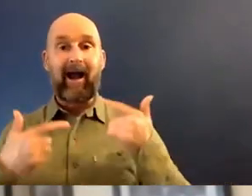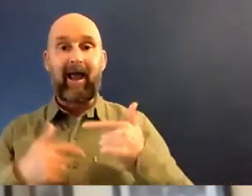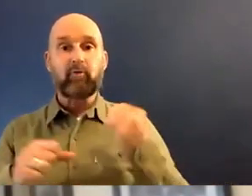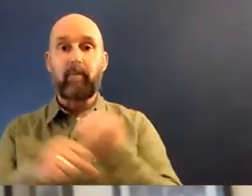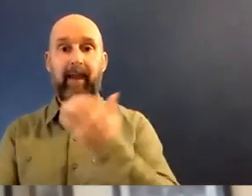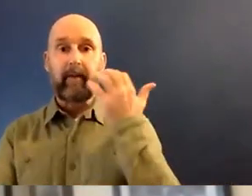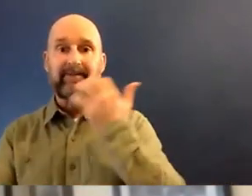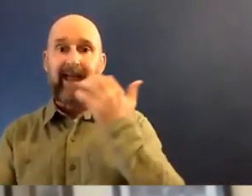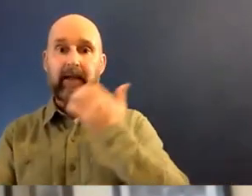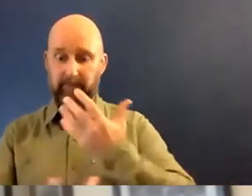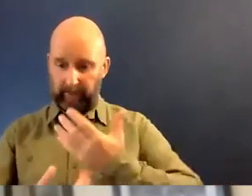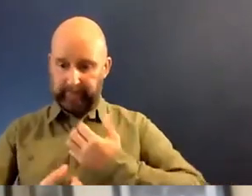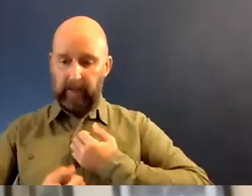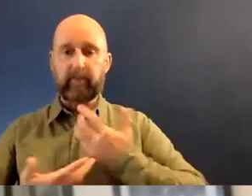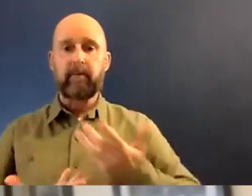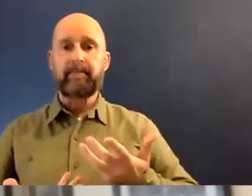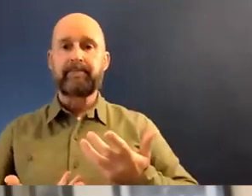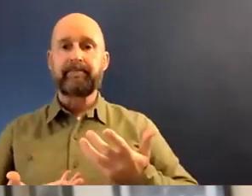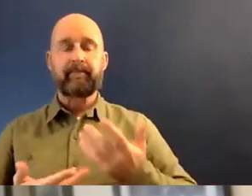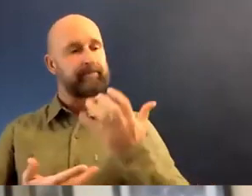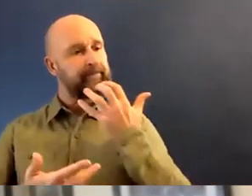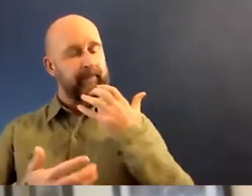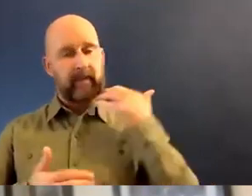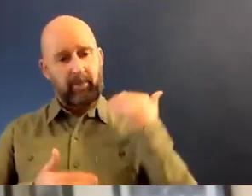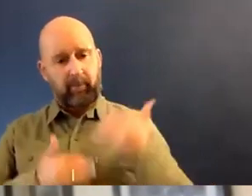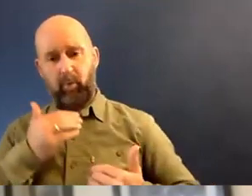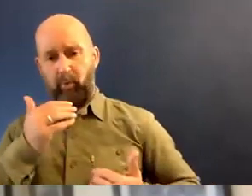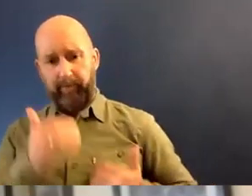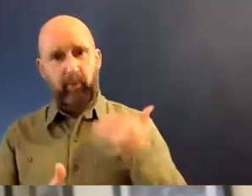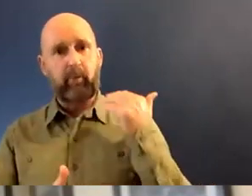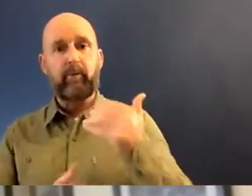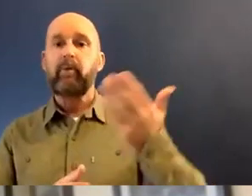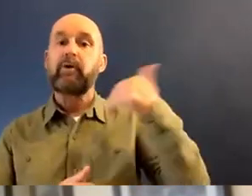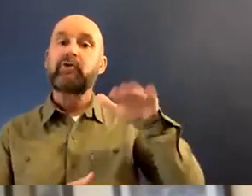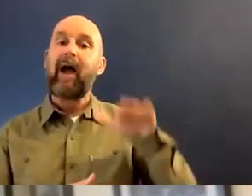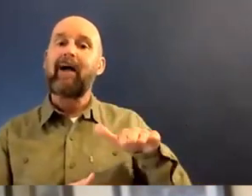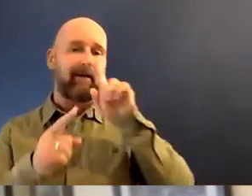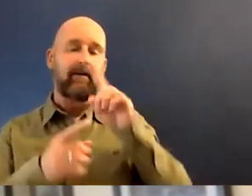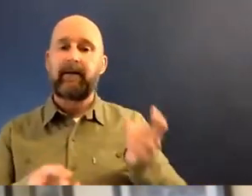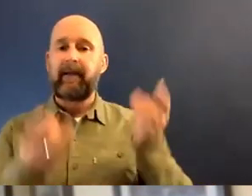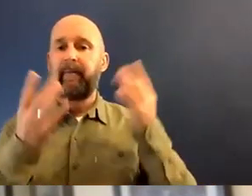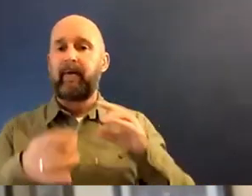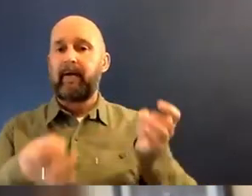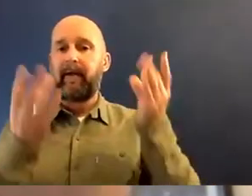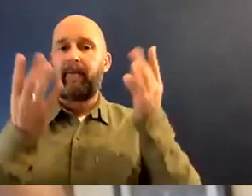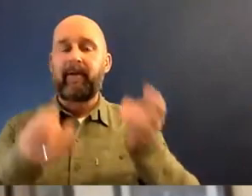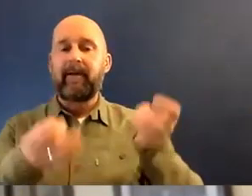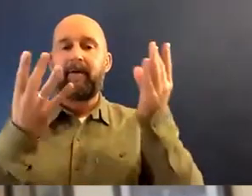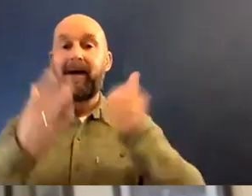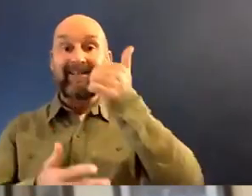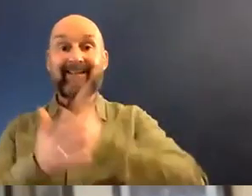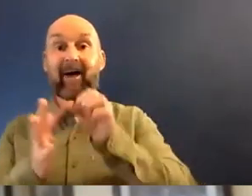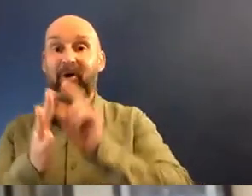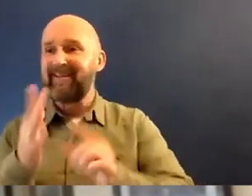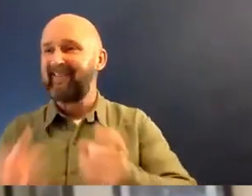about carrying things through. It's something I couldn't do very often as a child. I'd give up stuff, I'd start great projects and